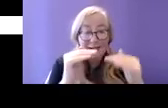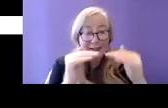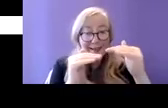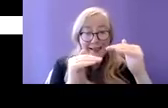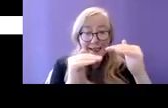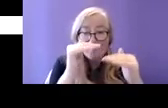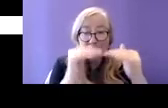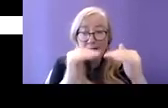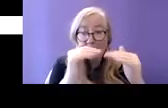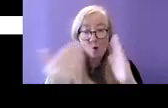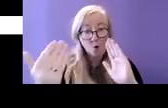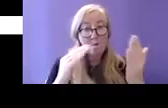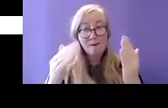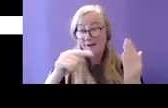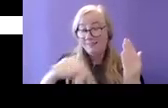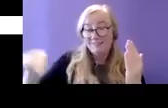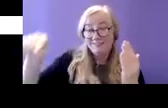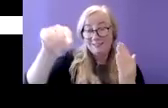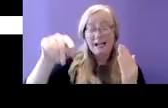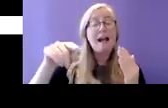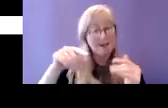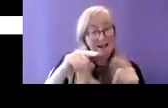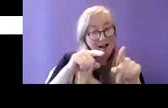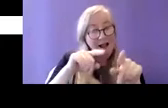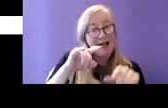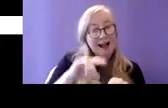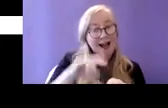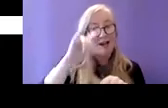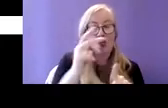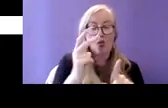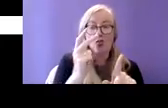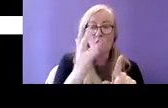in the 35 to 64 age range